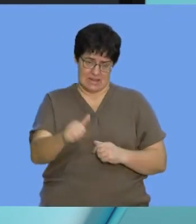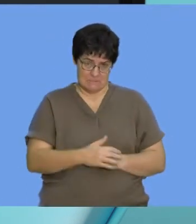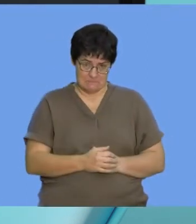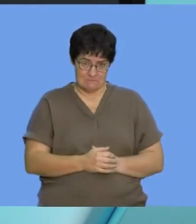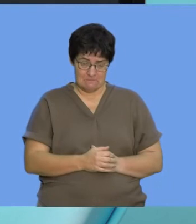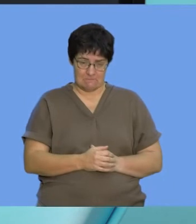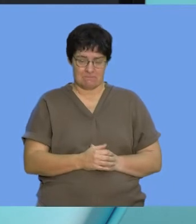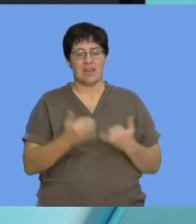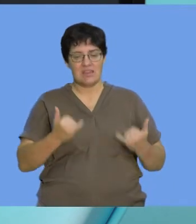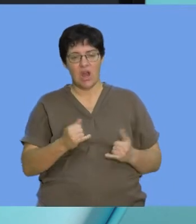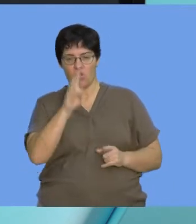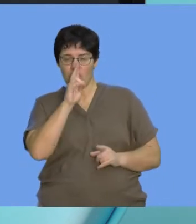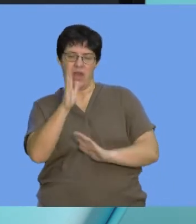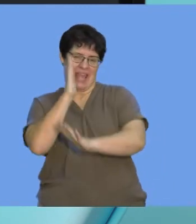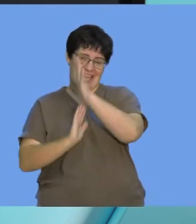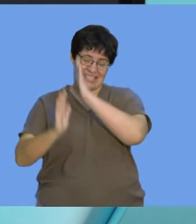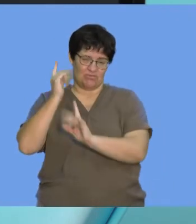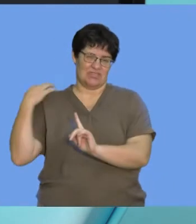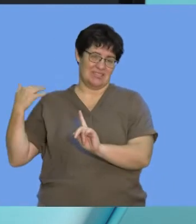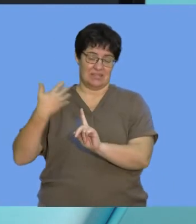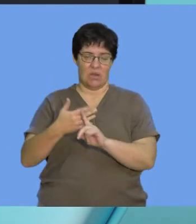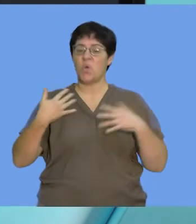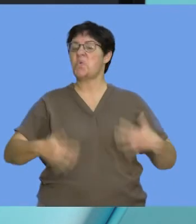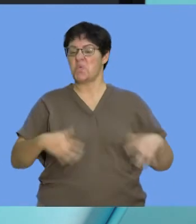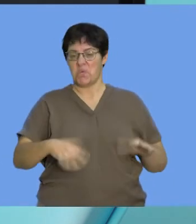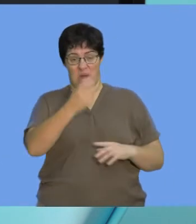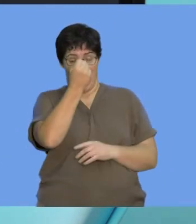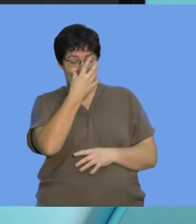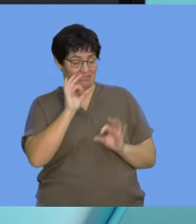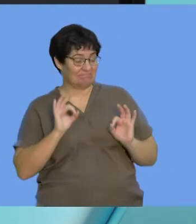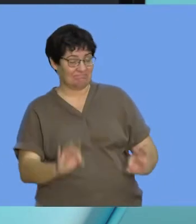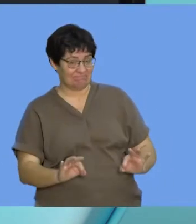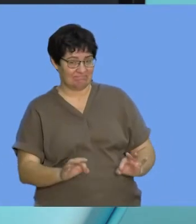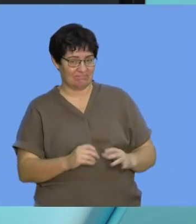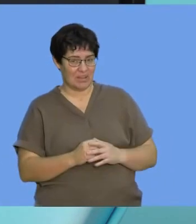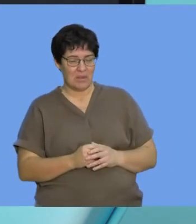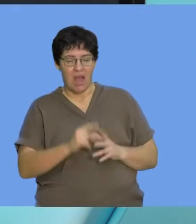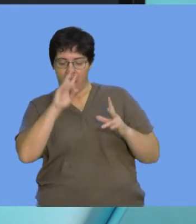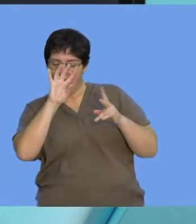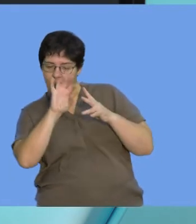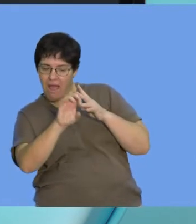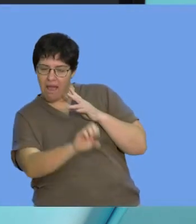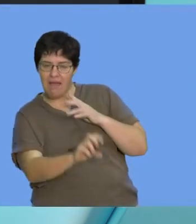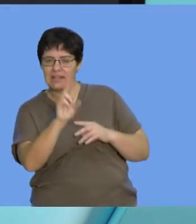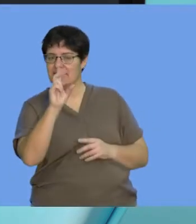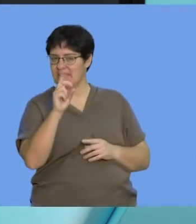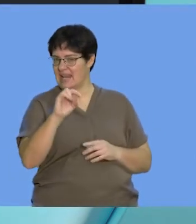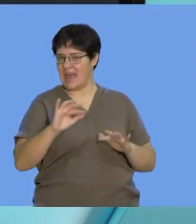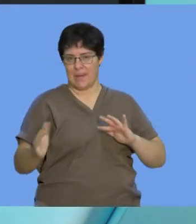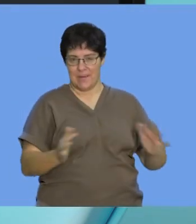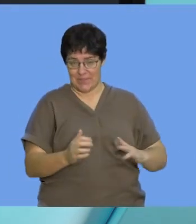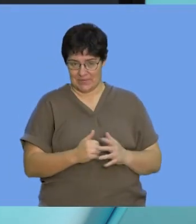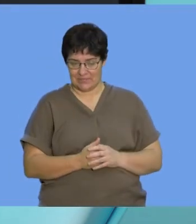And so, guys, in this session, we've looked at the history behind it. It's fascinating to understand what goes into discovering DNA.